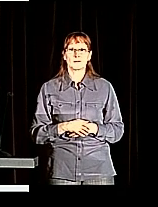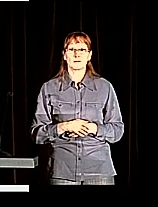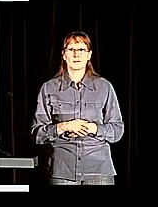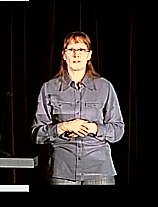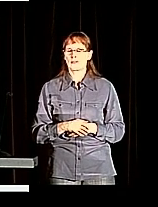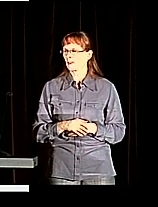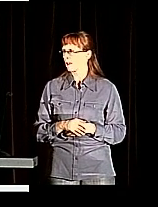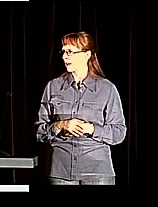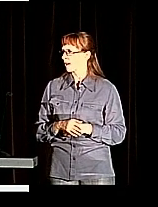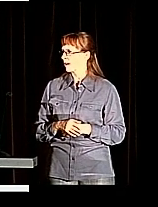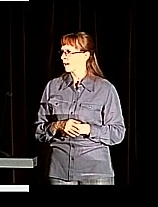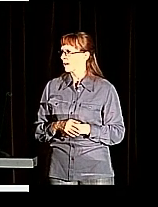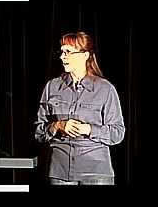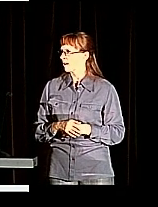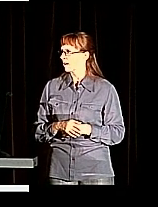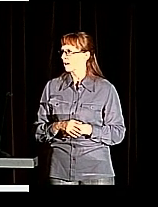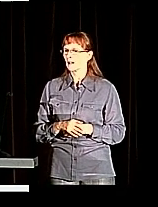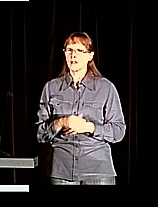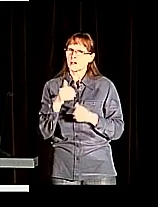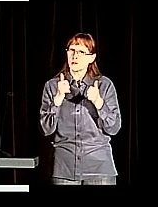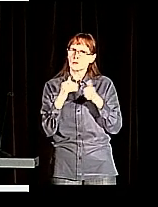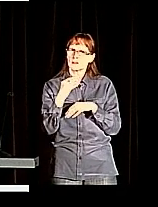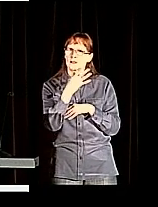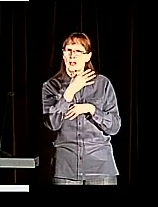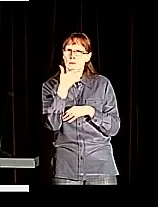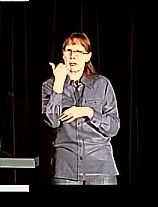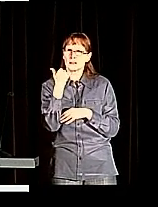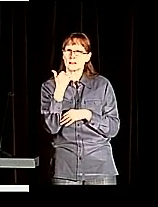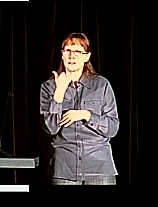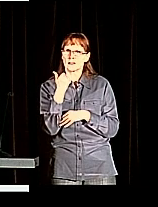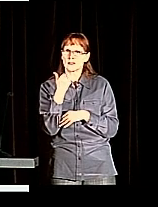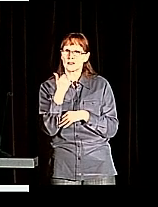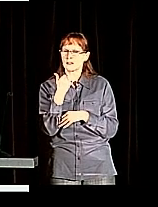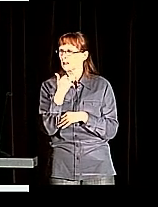Hmm. Is this the slide you want or is this the slide you want?